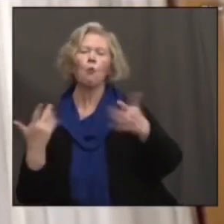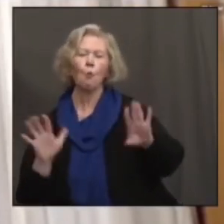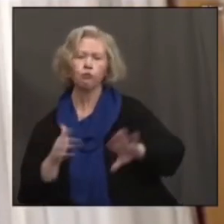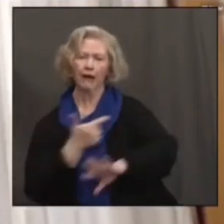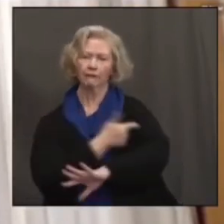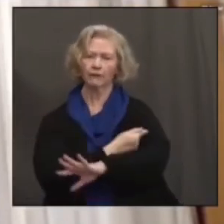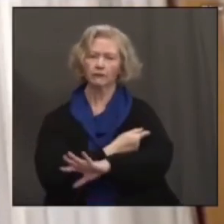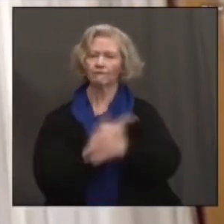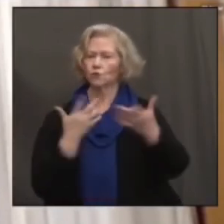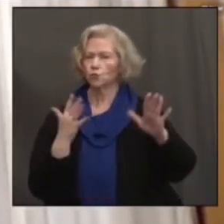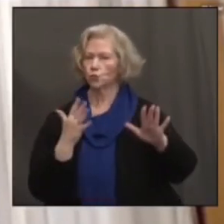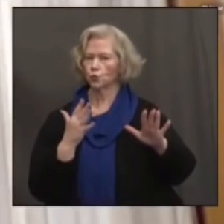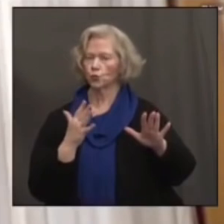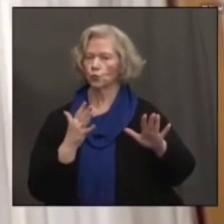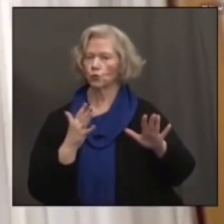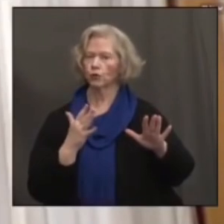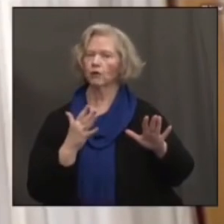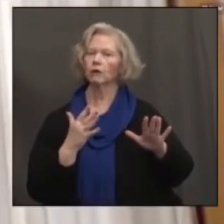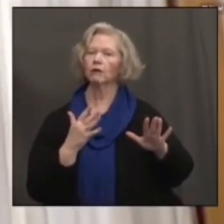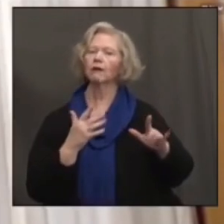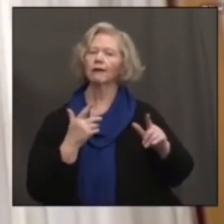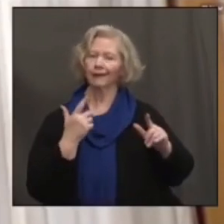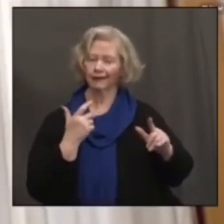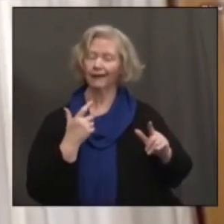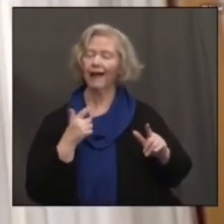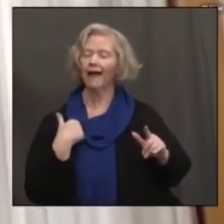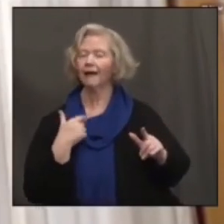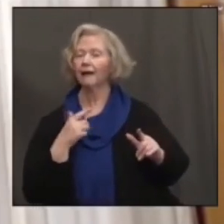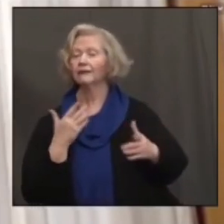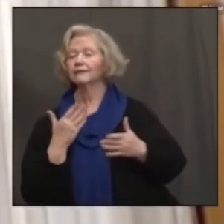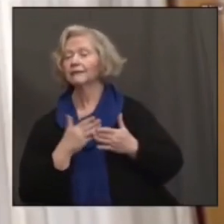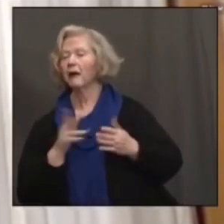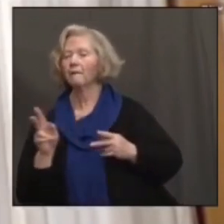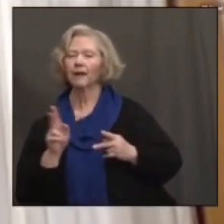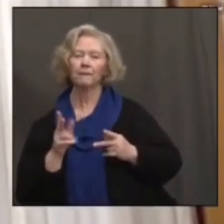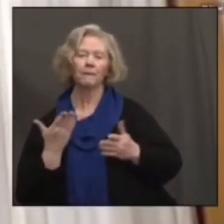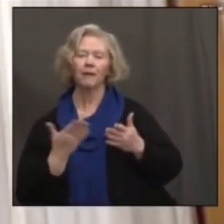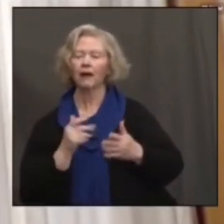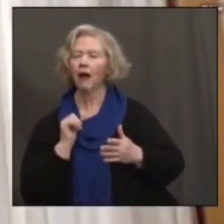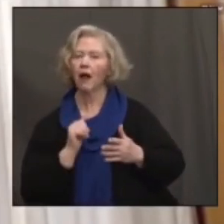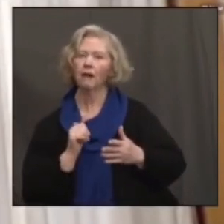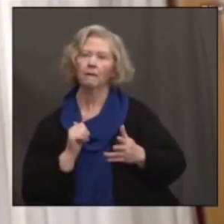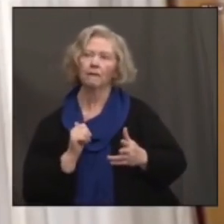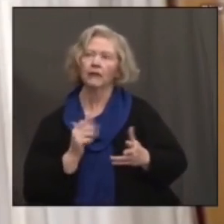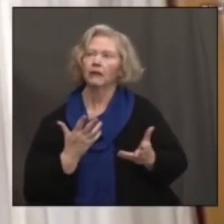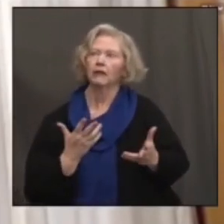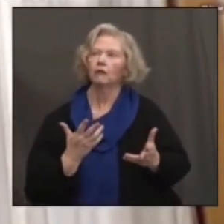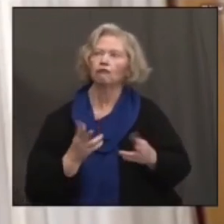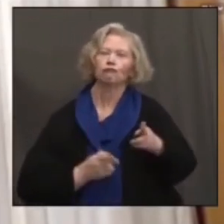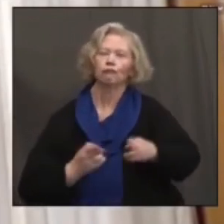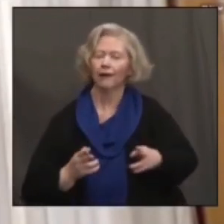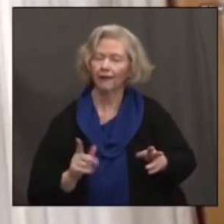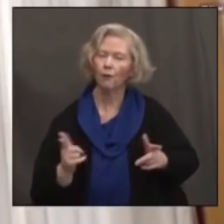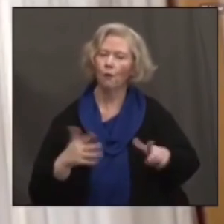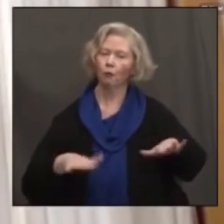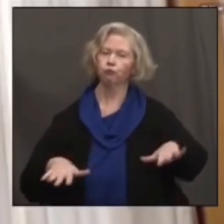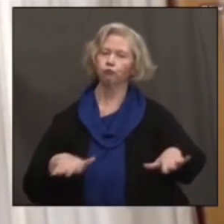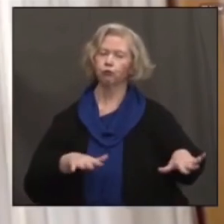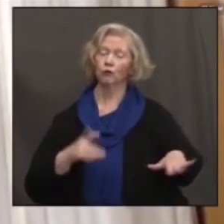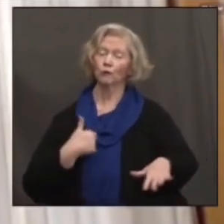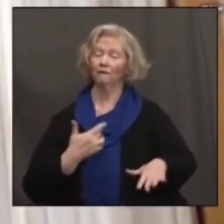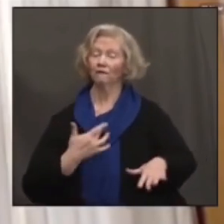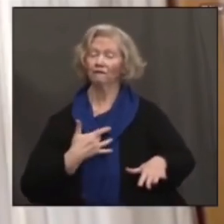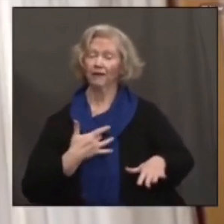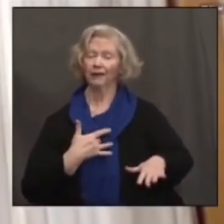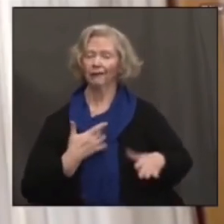and we know that quite a few other people may have some hesitancy, may not be rushing out tomorrow. Our estimate is probably about 200,000 people will be